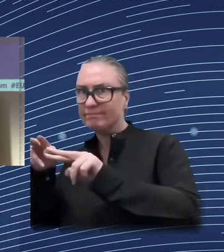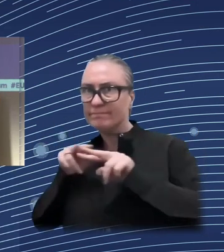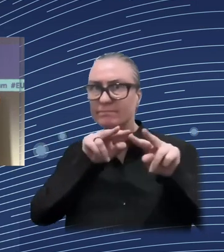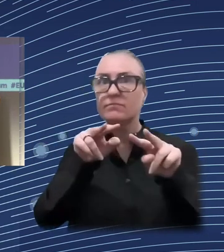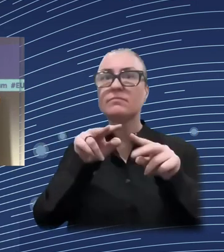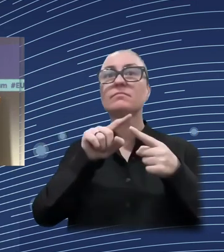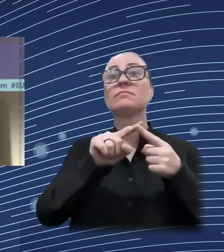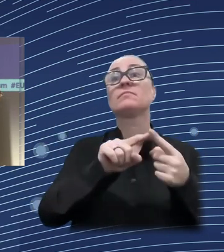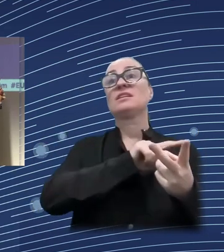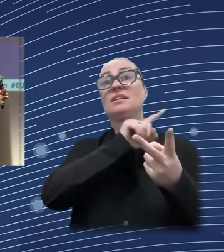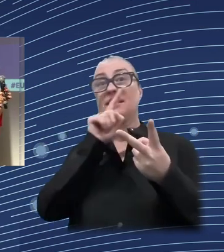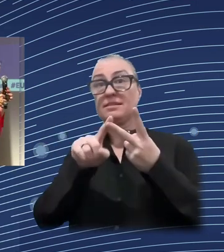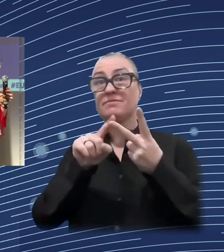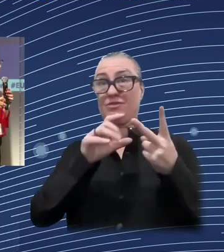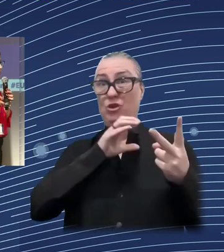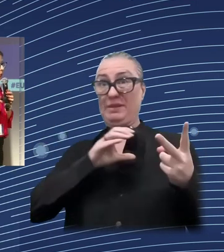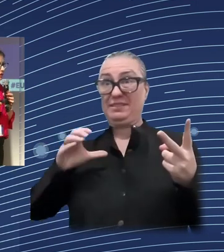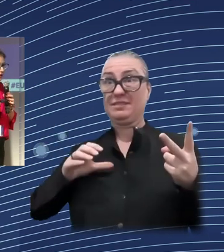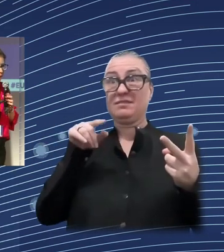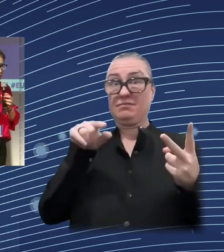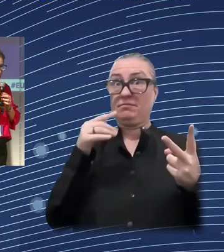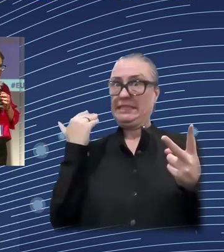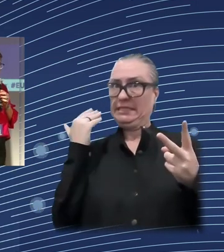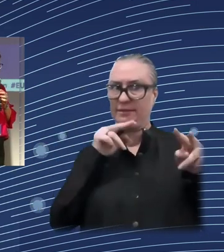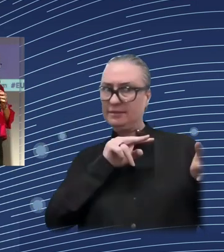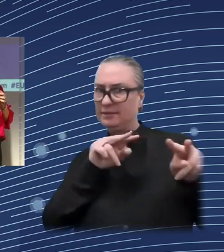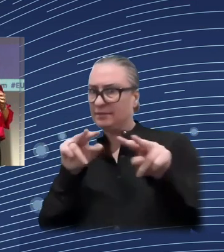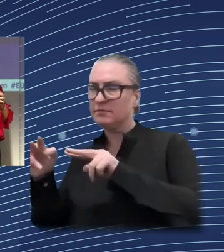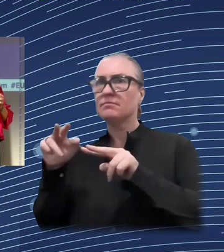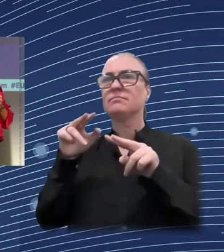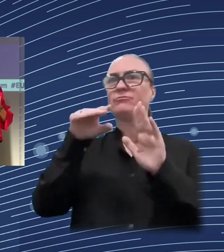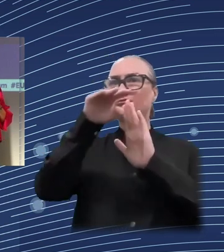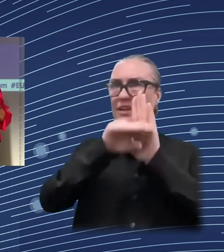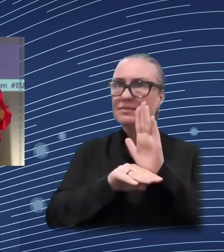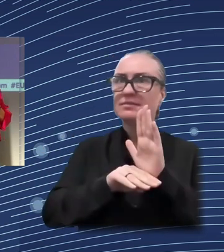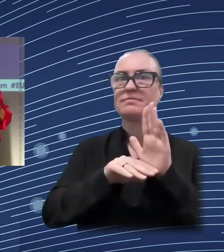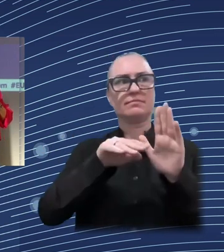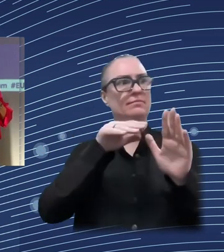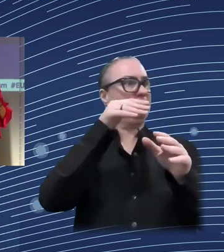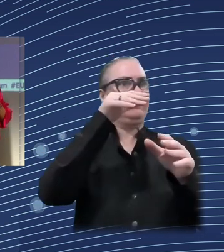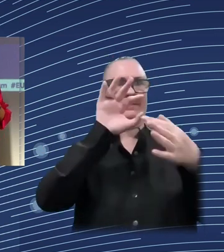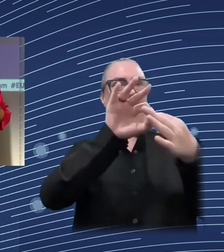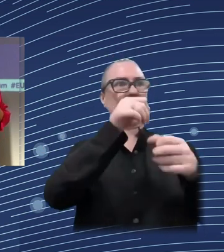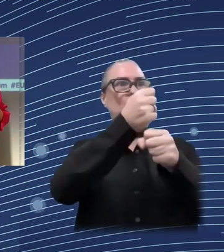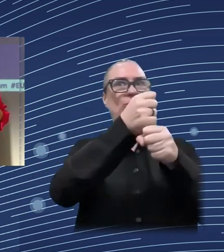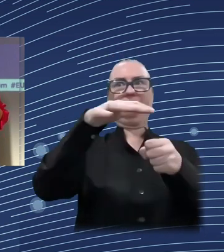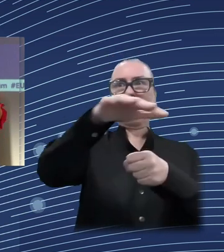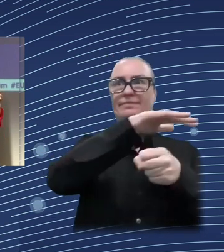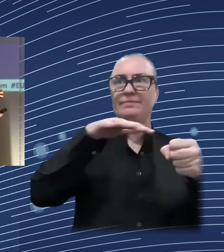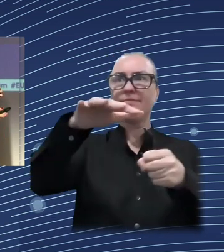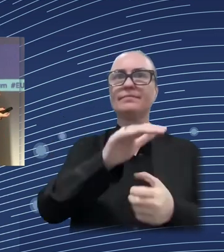social risk. But I think that there is an important effort that needs to be done to understand what are the new needs